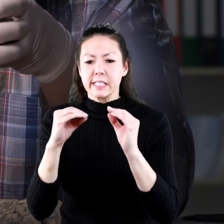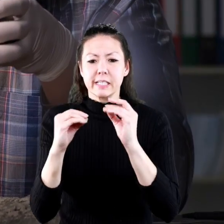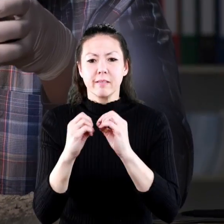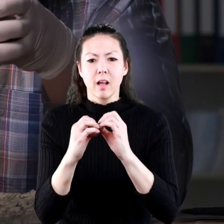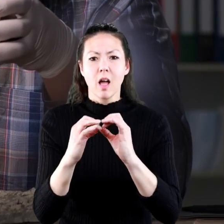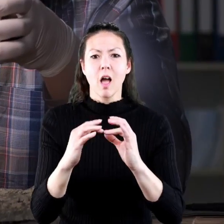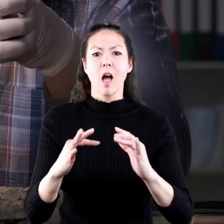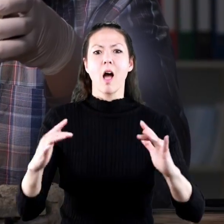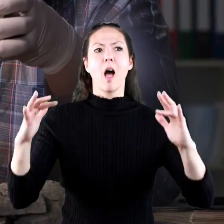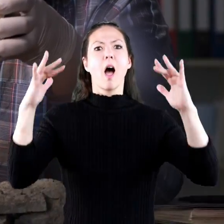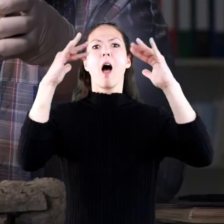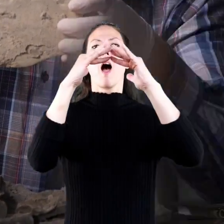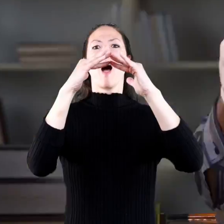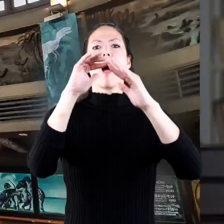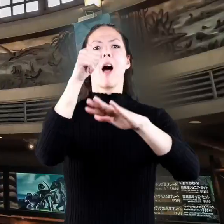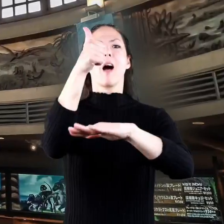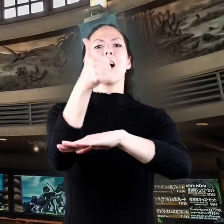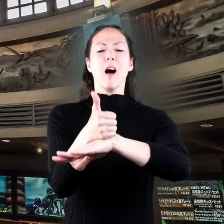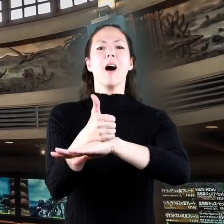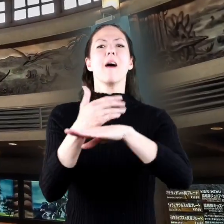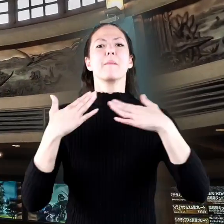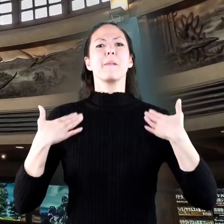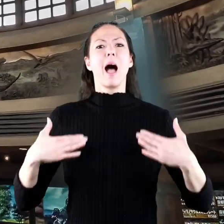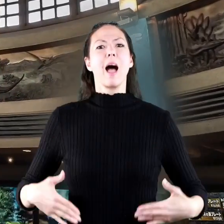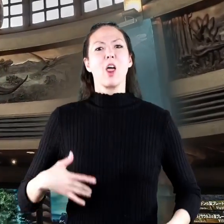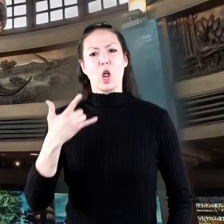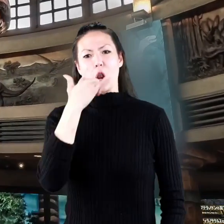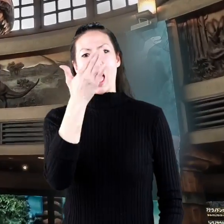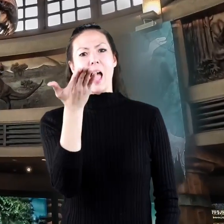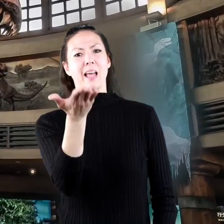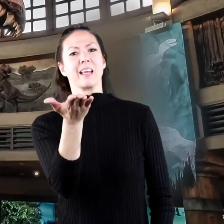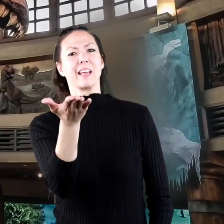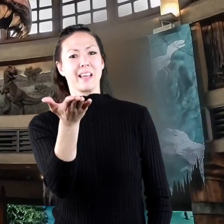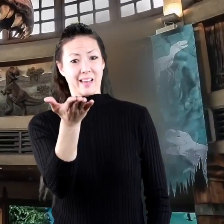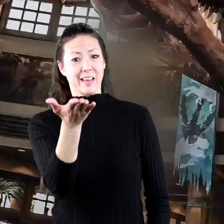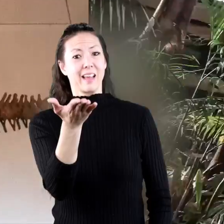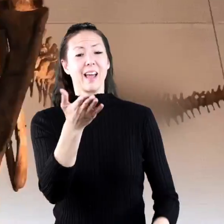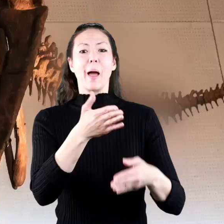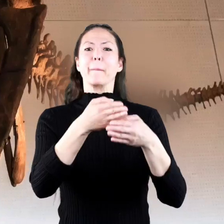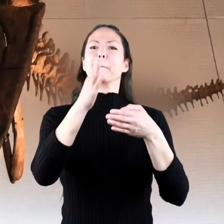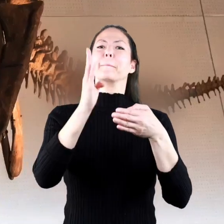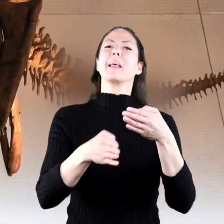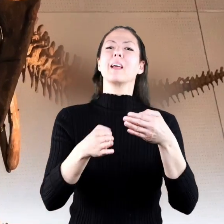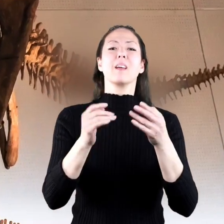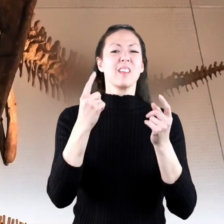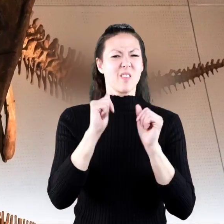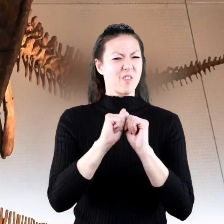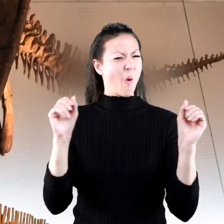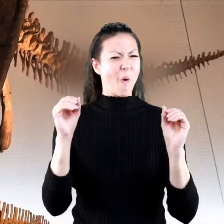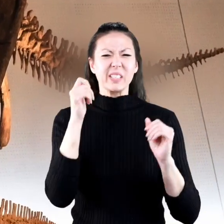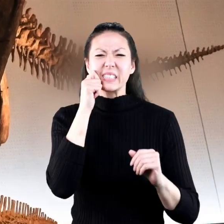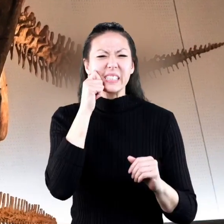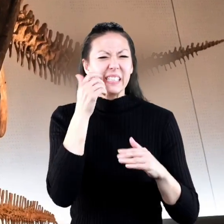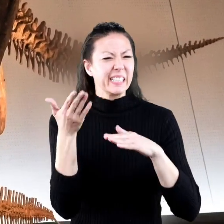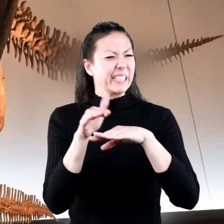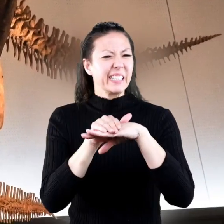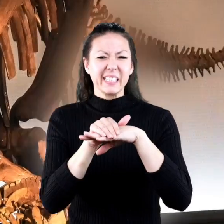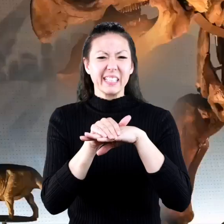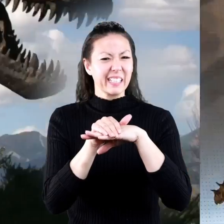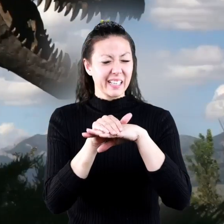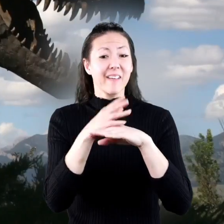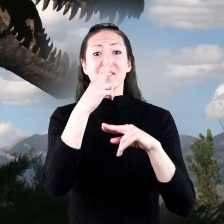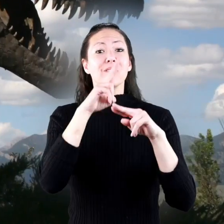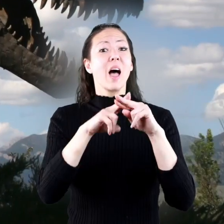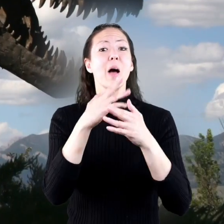and put them together like a puzzle and when they're finished they have what hopefully looks like a complete dinosaur without the